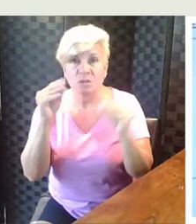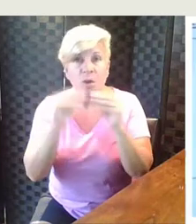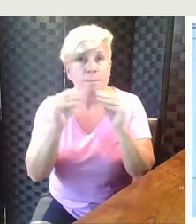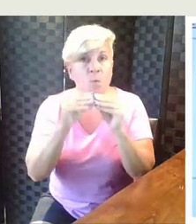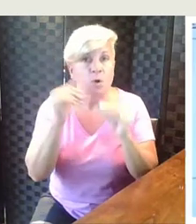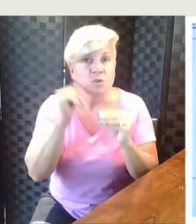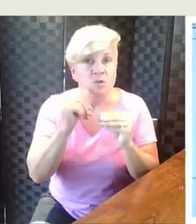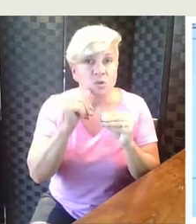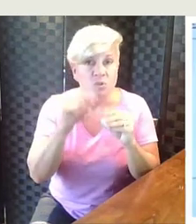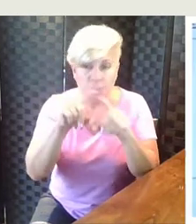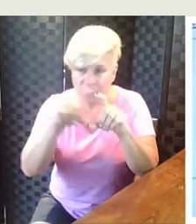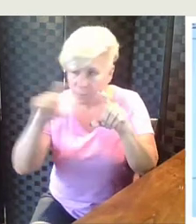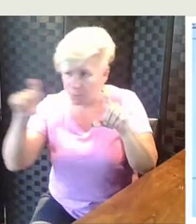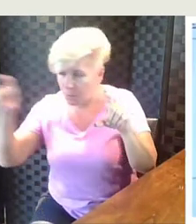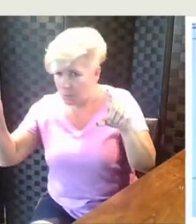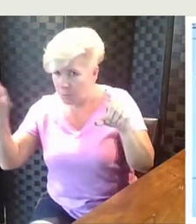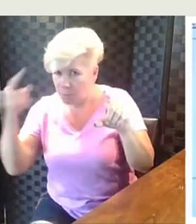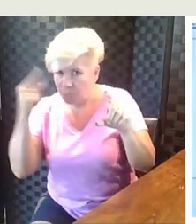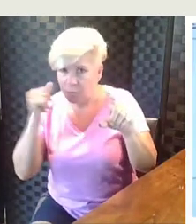up as well.